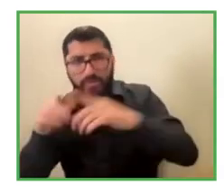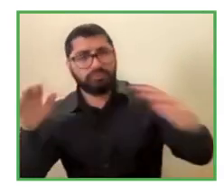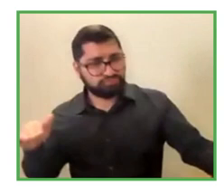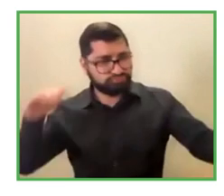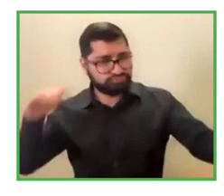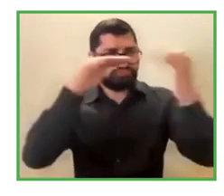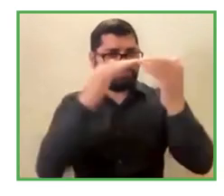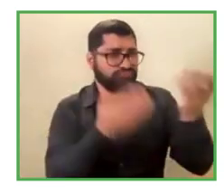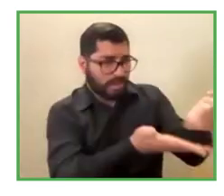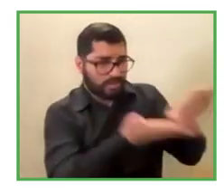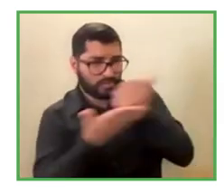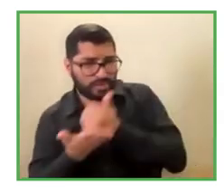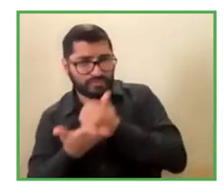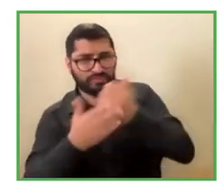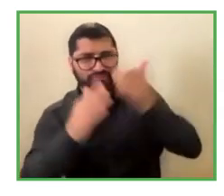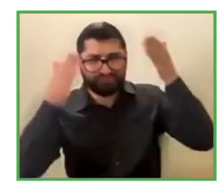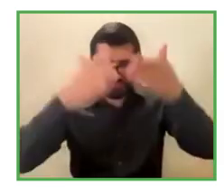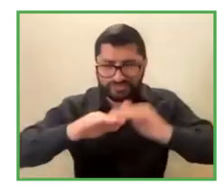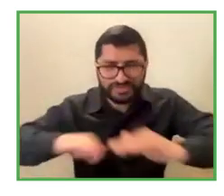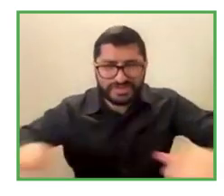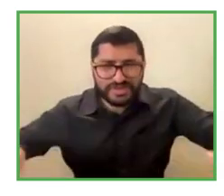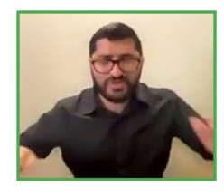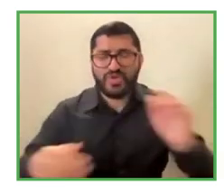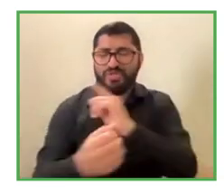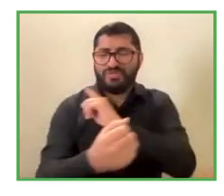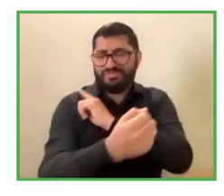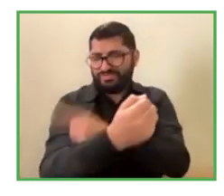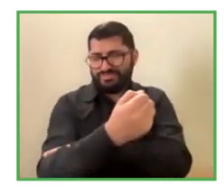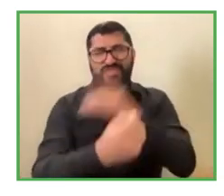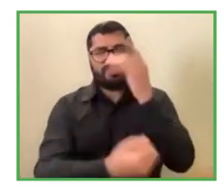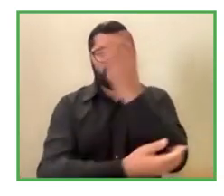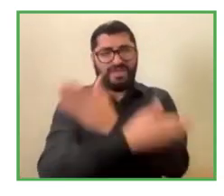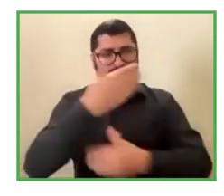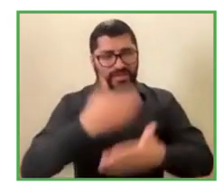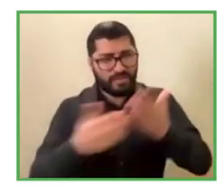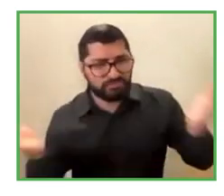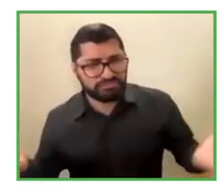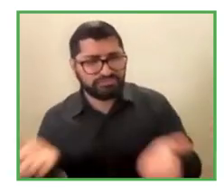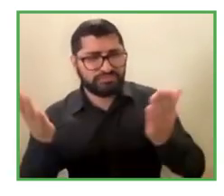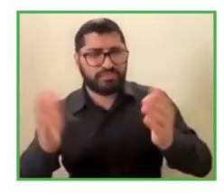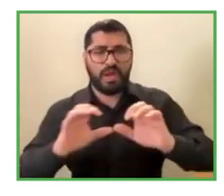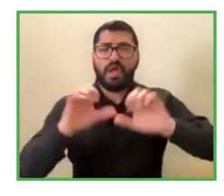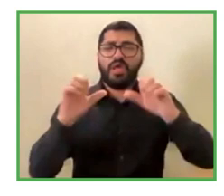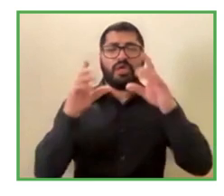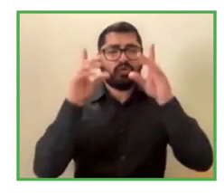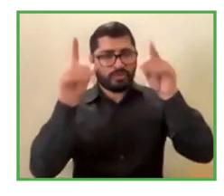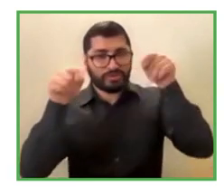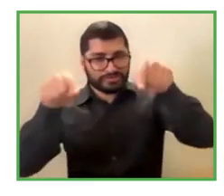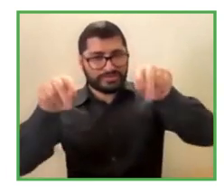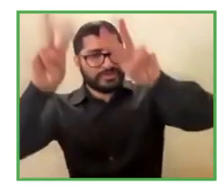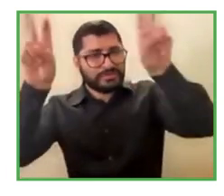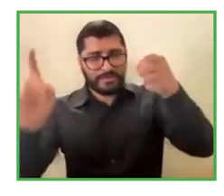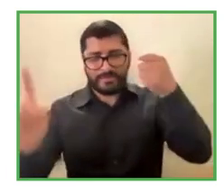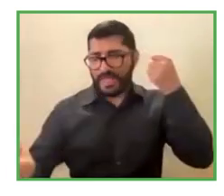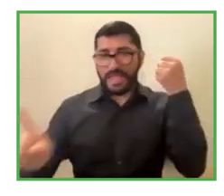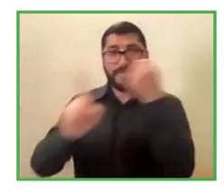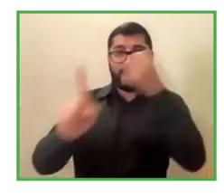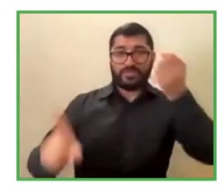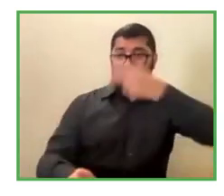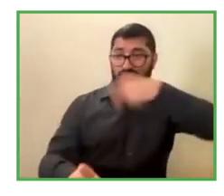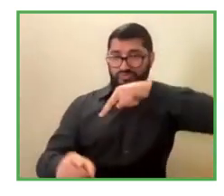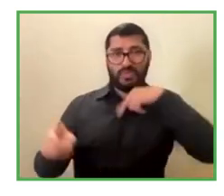is what is the kind of an impact that, know, so that we have been able to see there. Because, you know, when children with disability